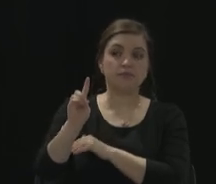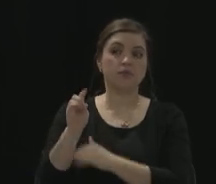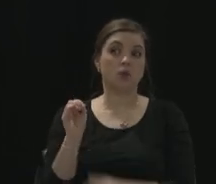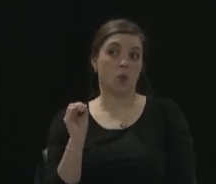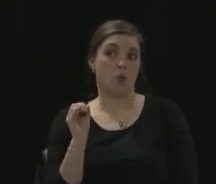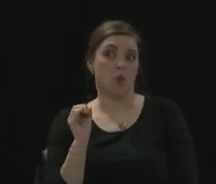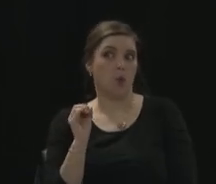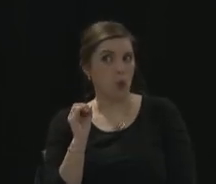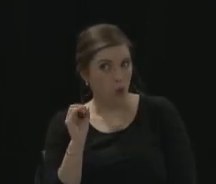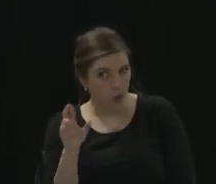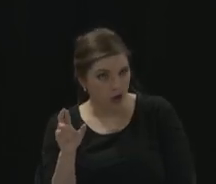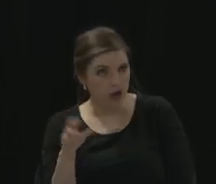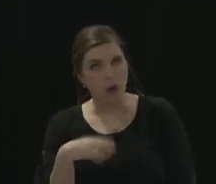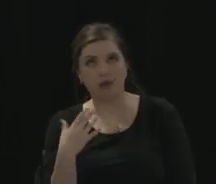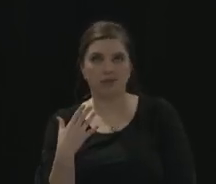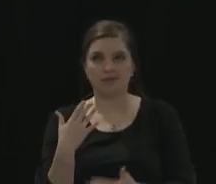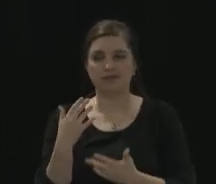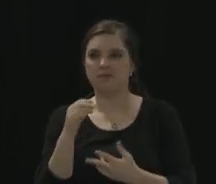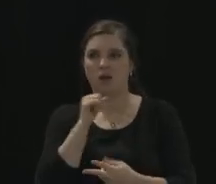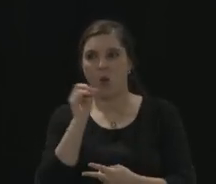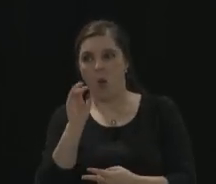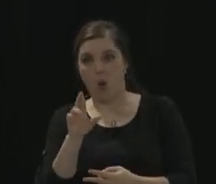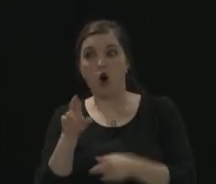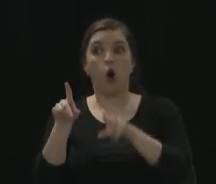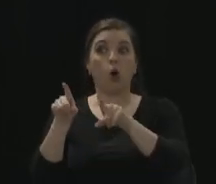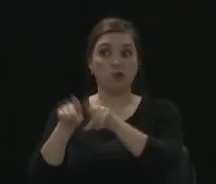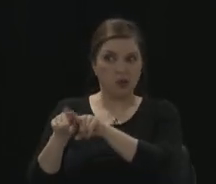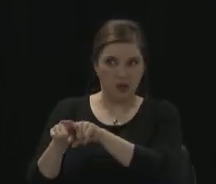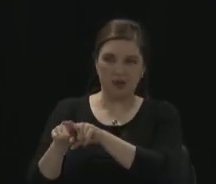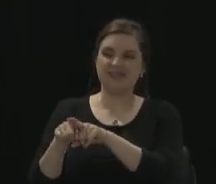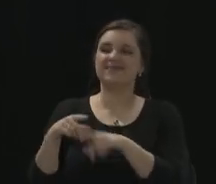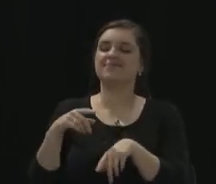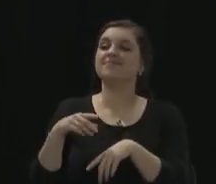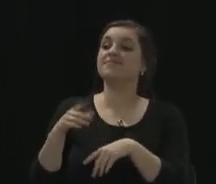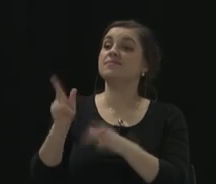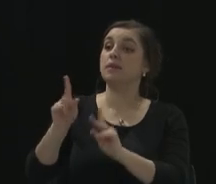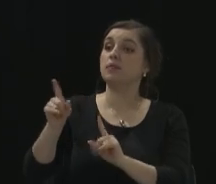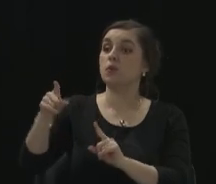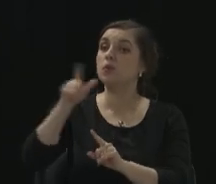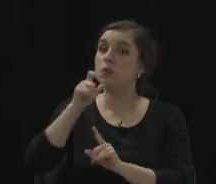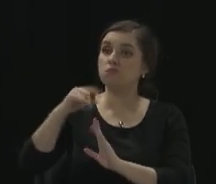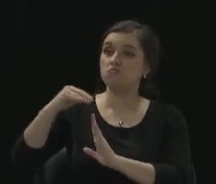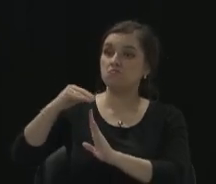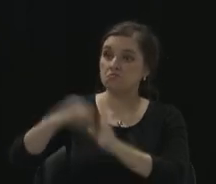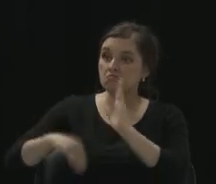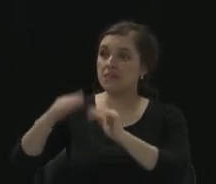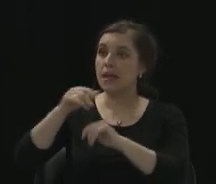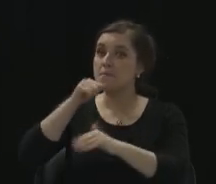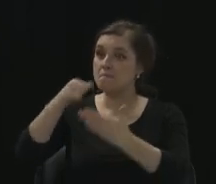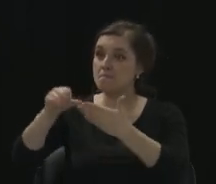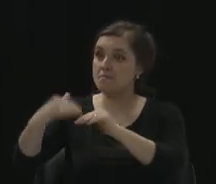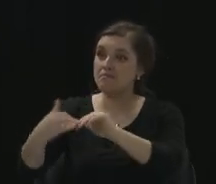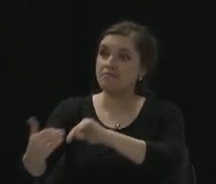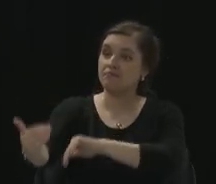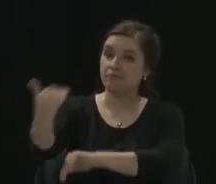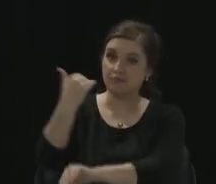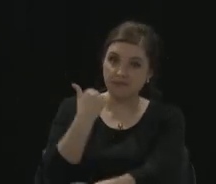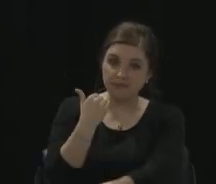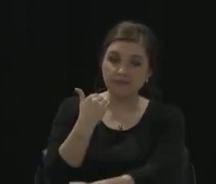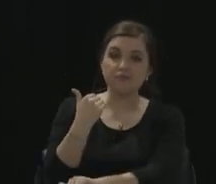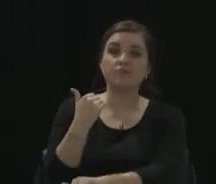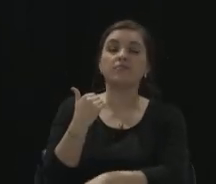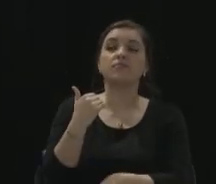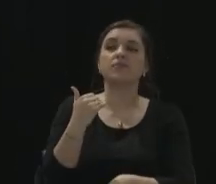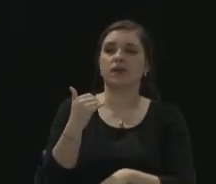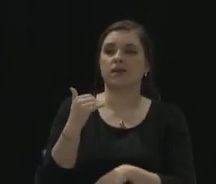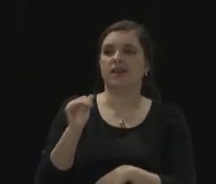Or also, I guess I should say, those that are doing mail-in ballots are doing that in a time frame that most